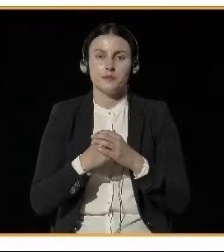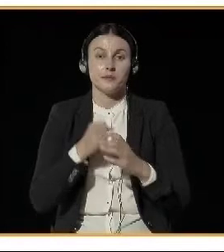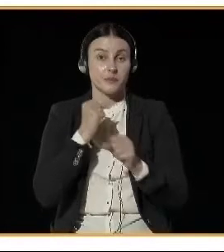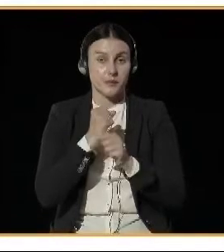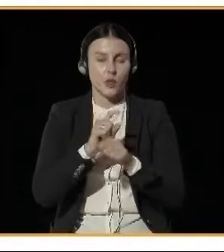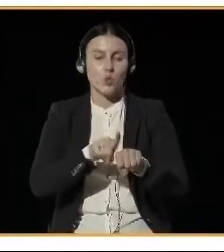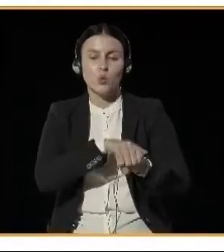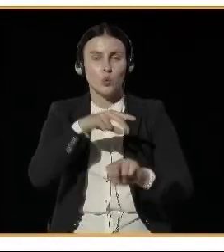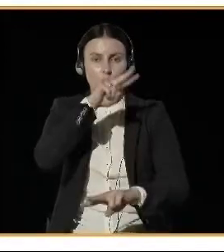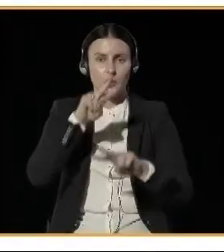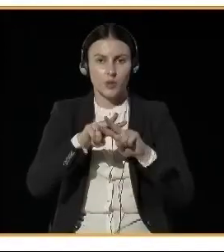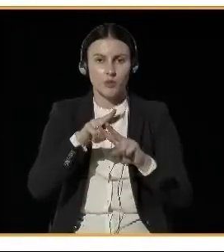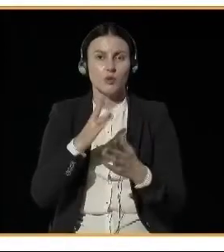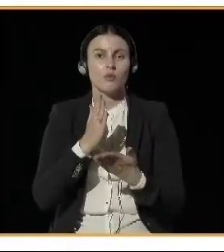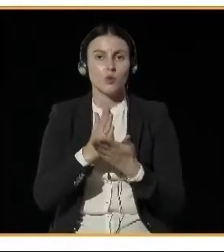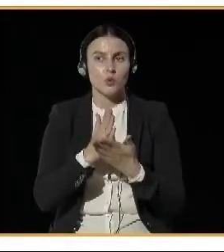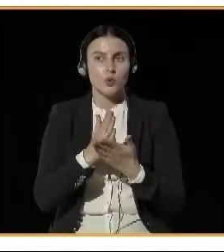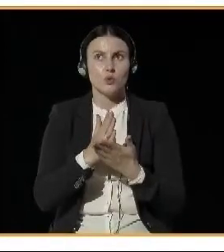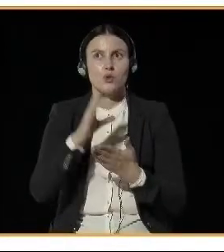based on the polluter pays principle.